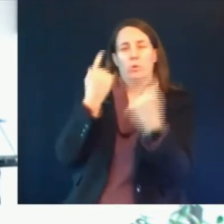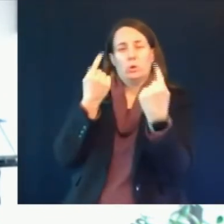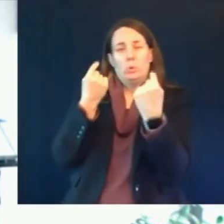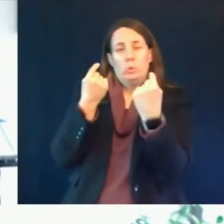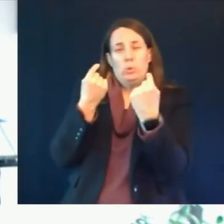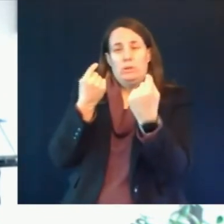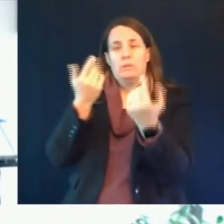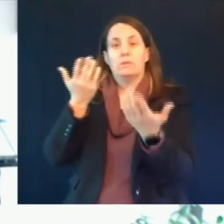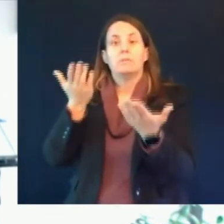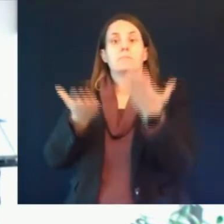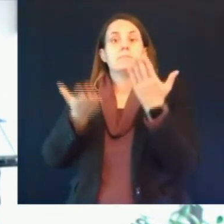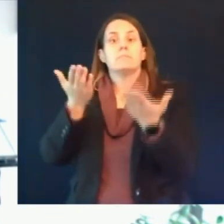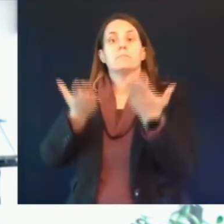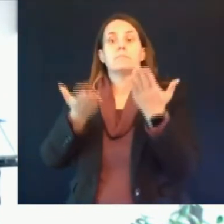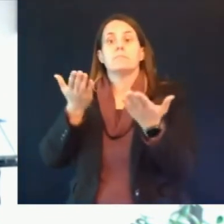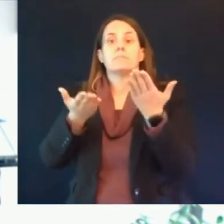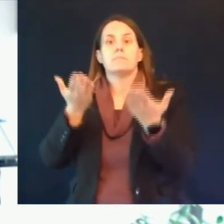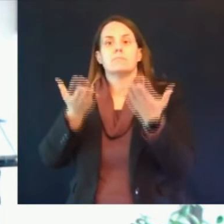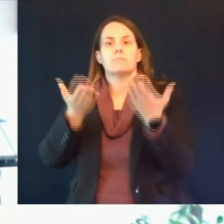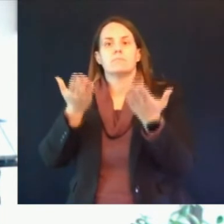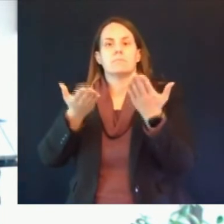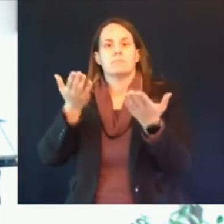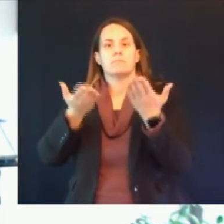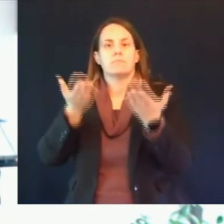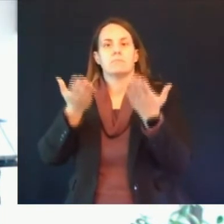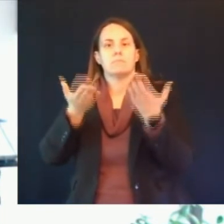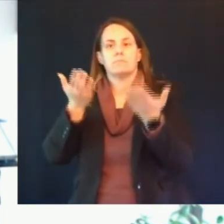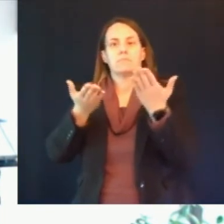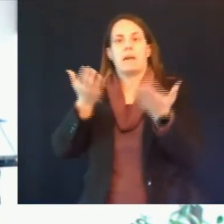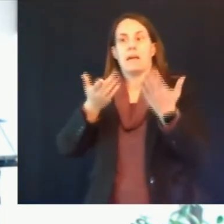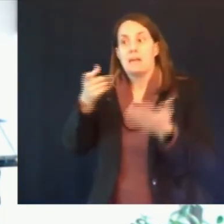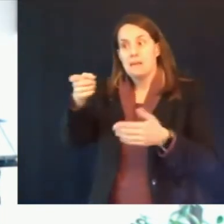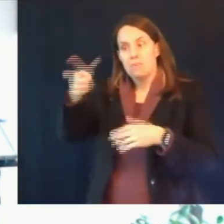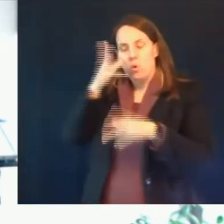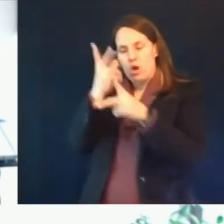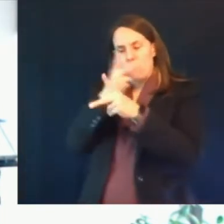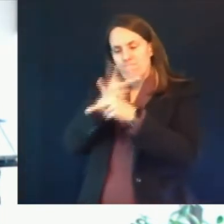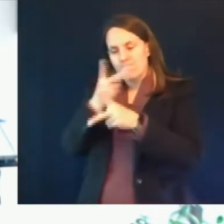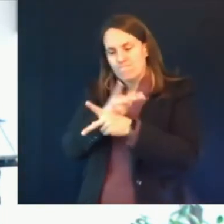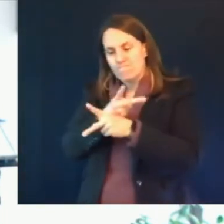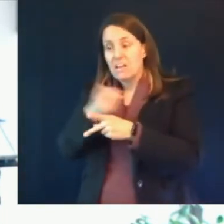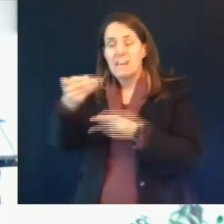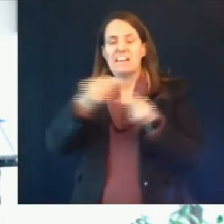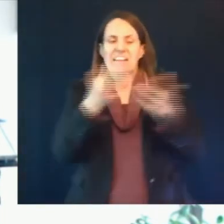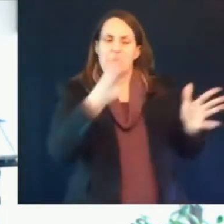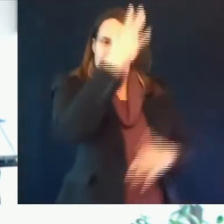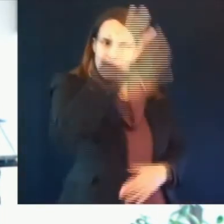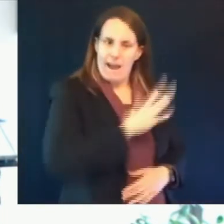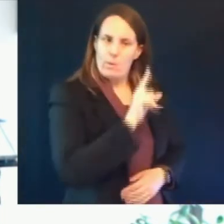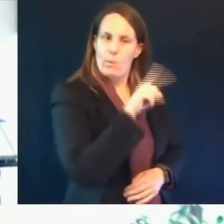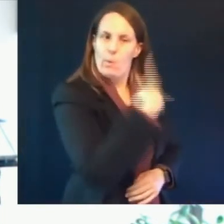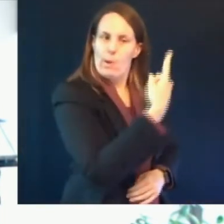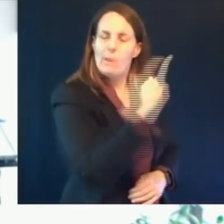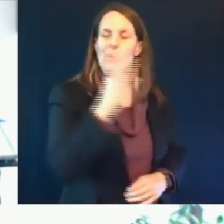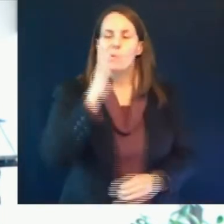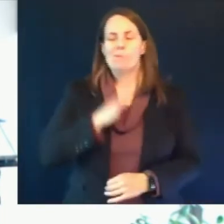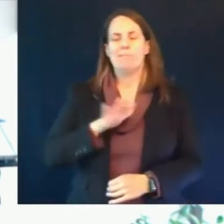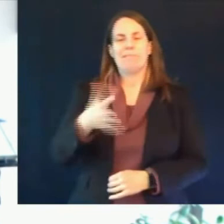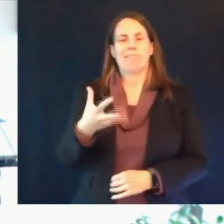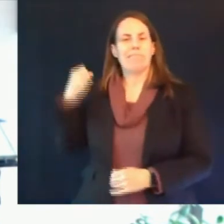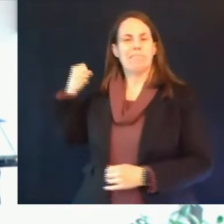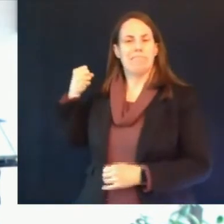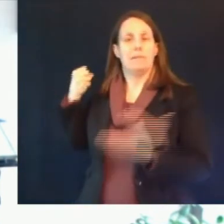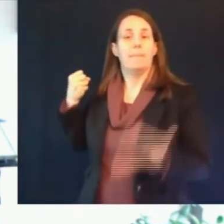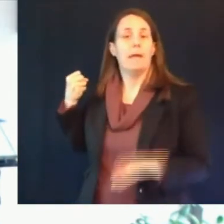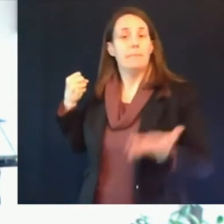the oxford astrazeneca vaccine which um may cause similar problems um there